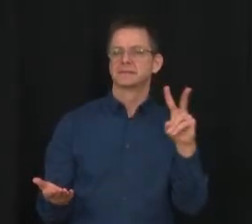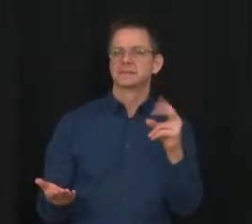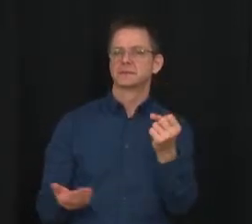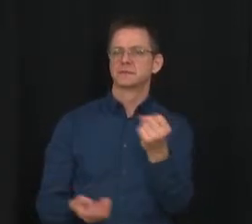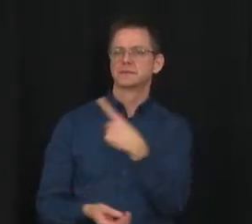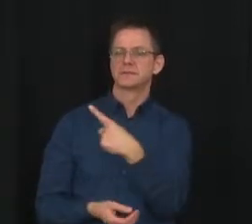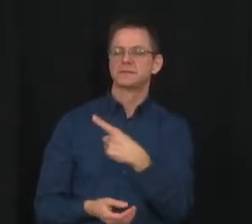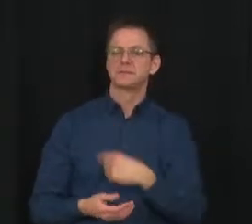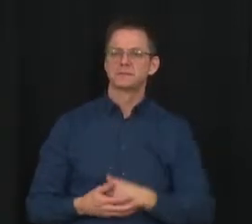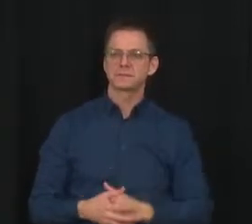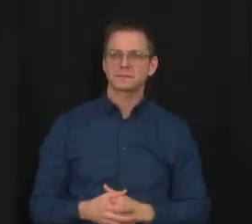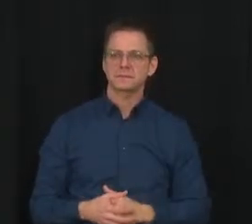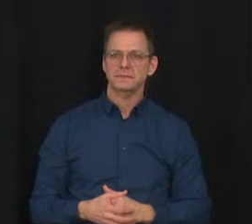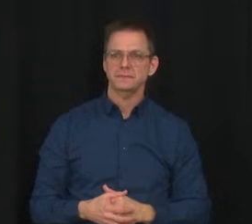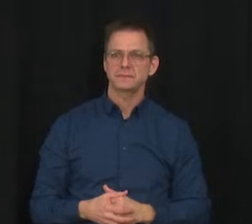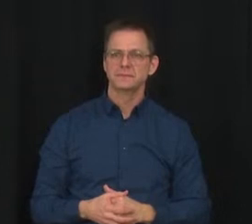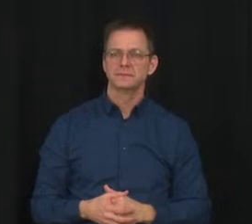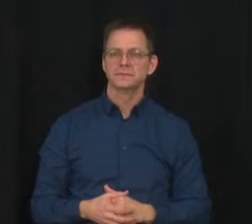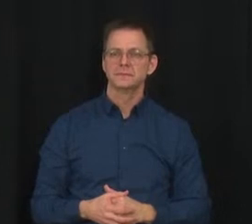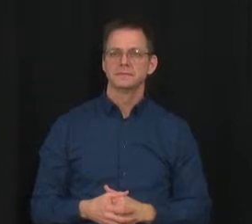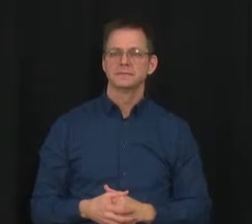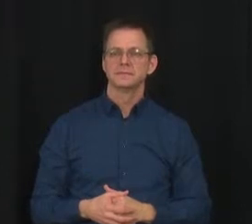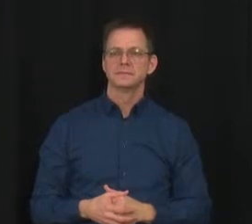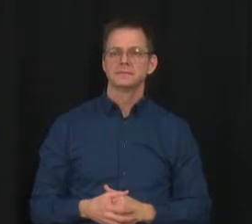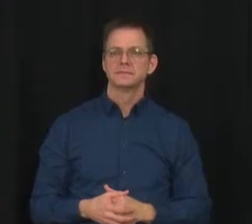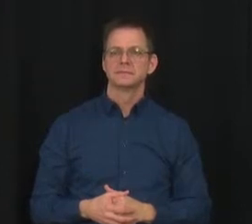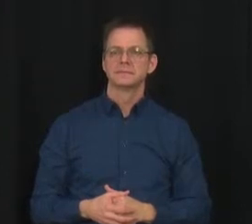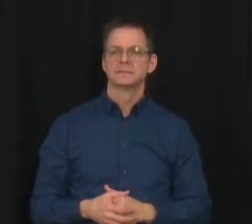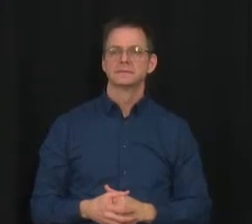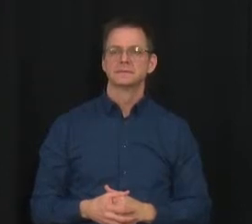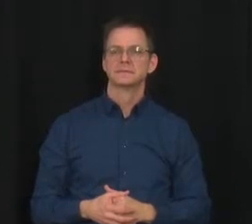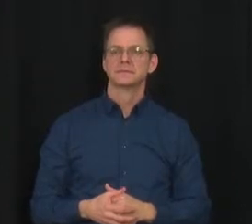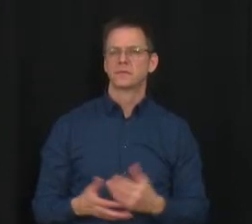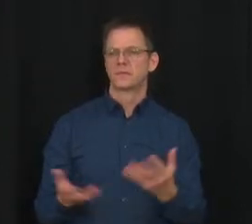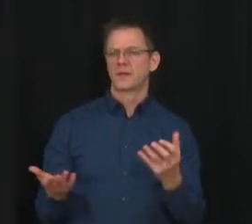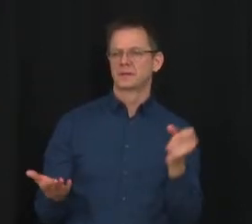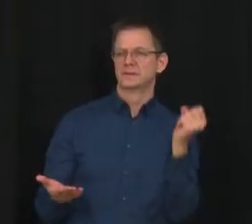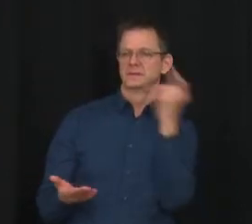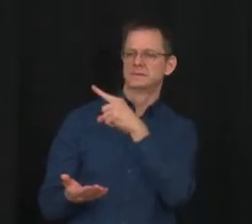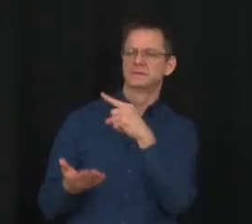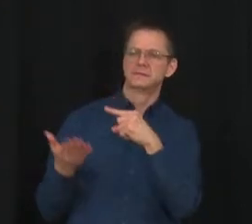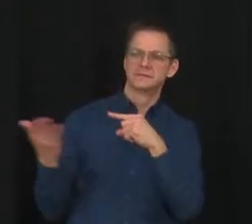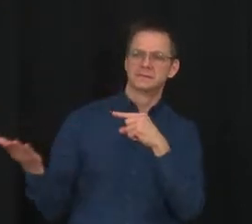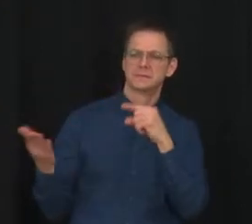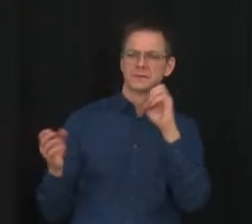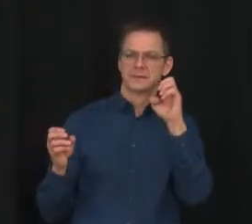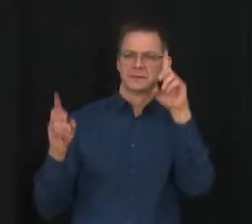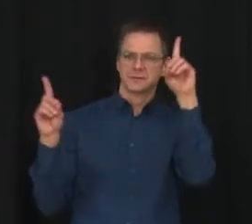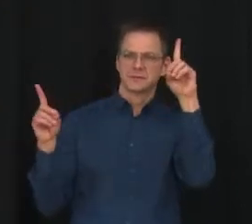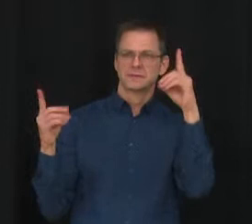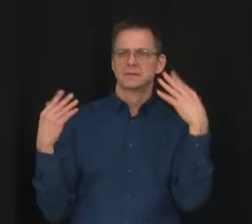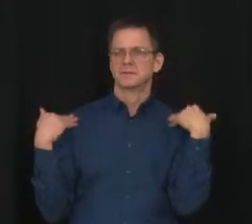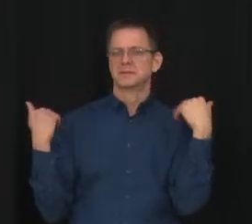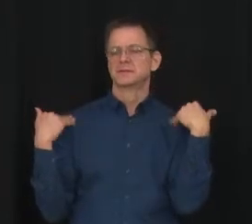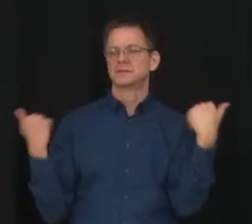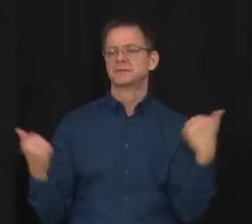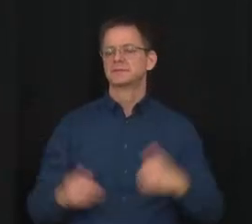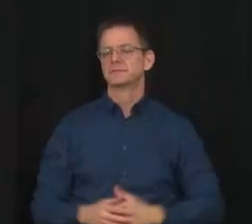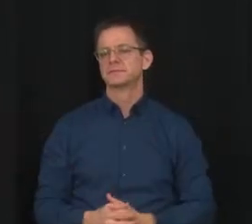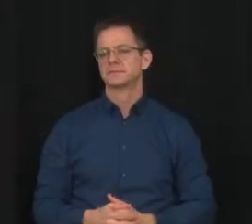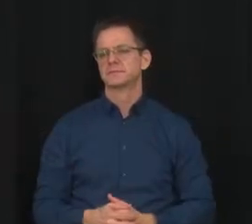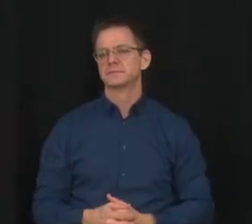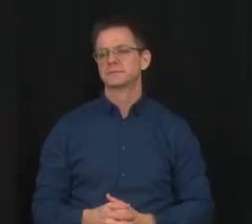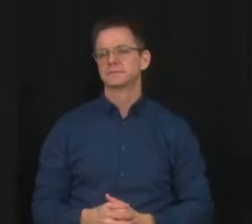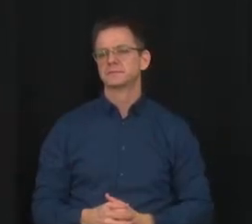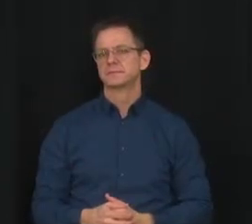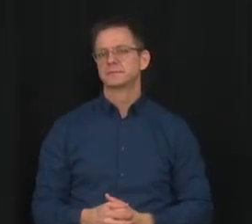Hi, there. A question for, I believe, the education minister. Lots of questions from parents